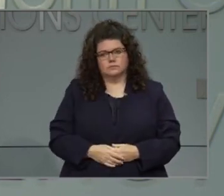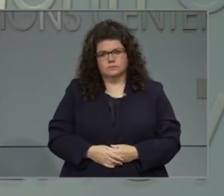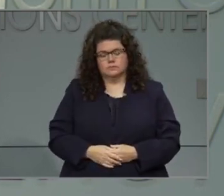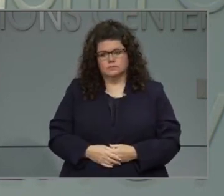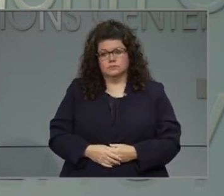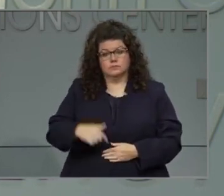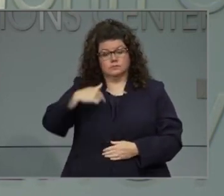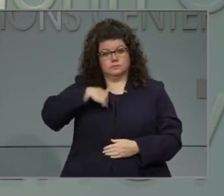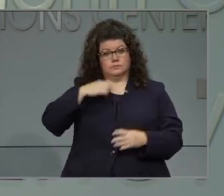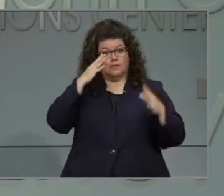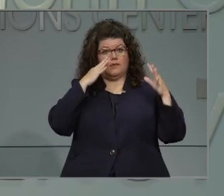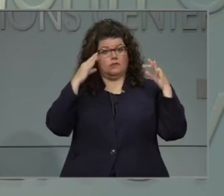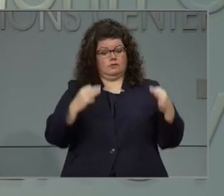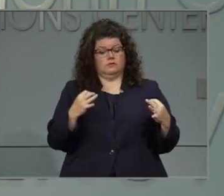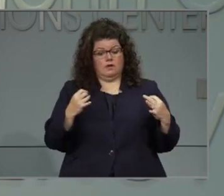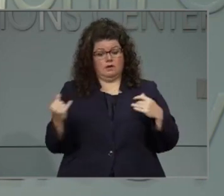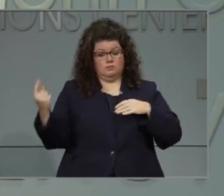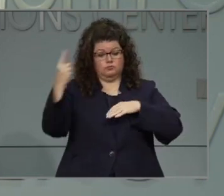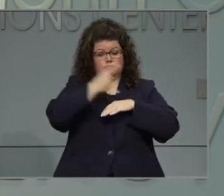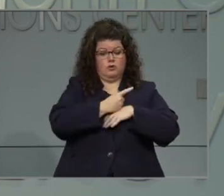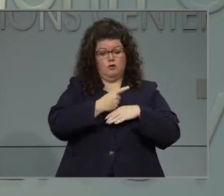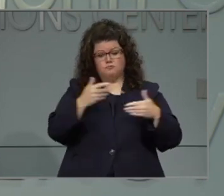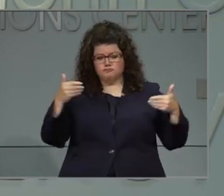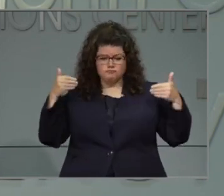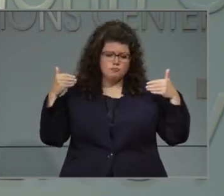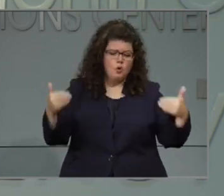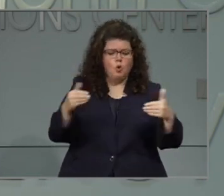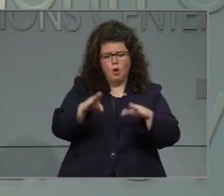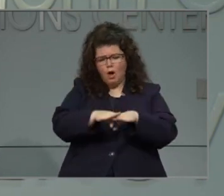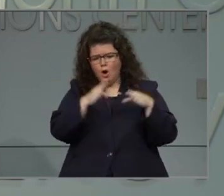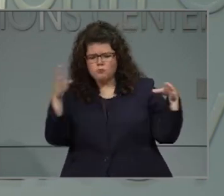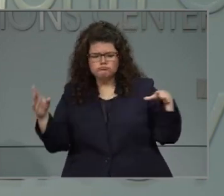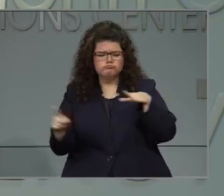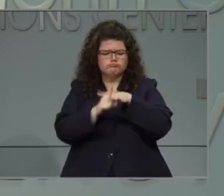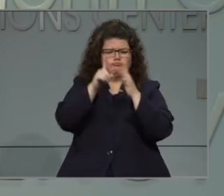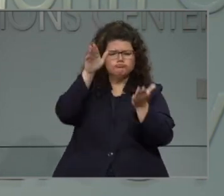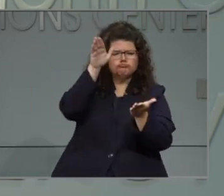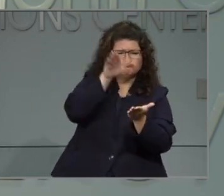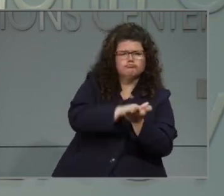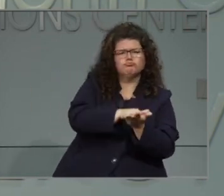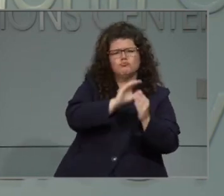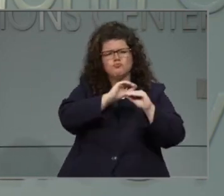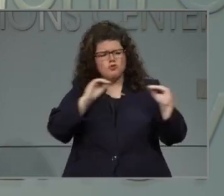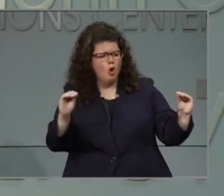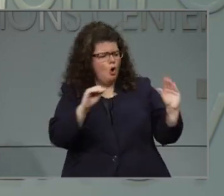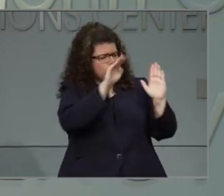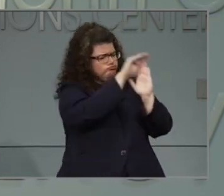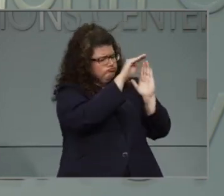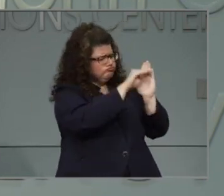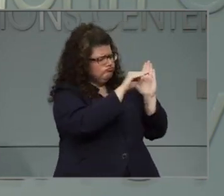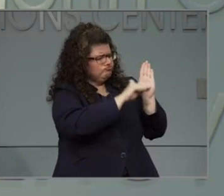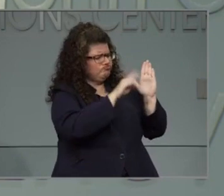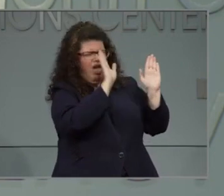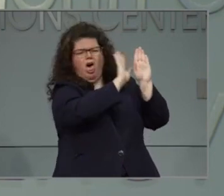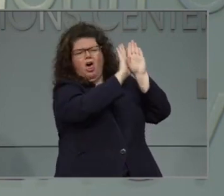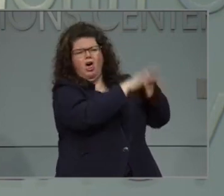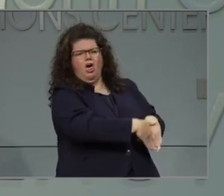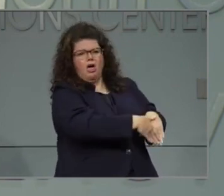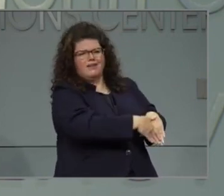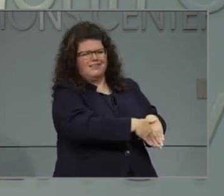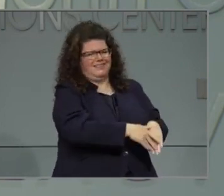with no safety measures and with no masks. The science is clear